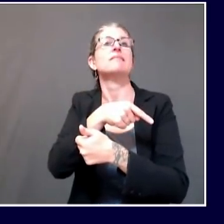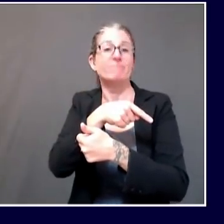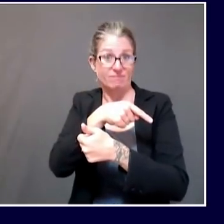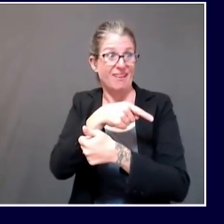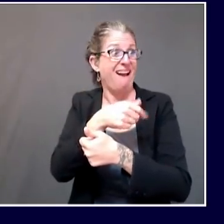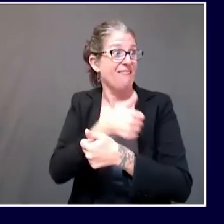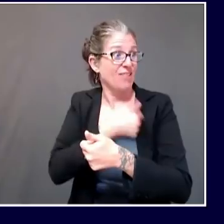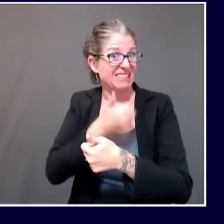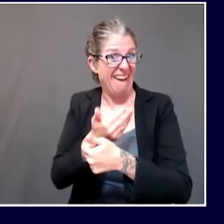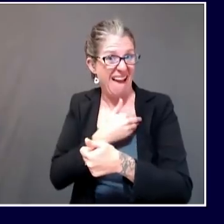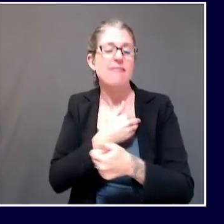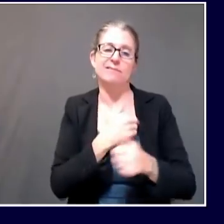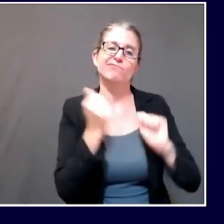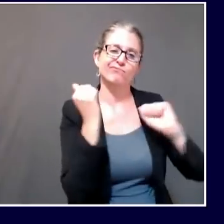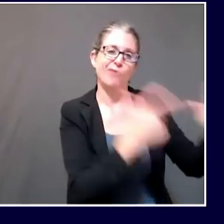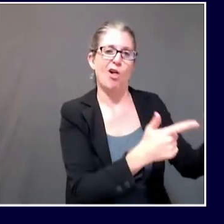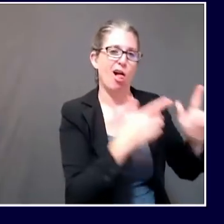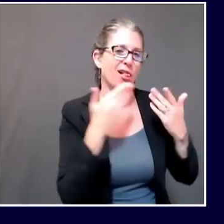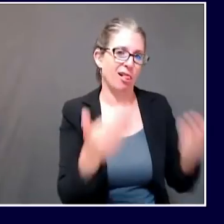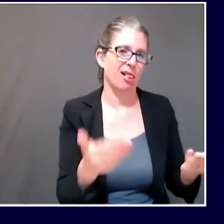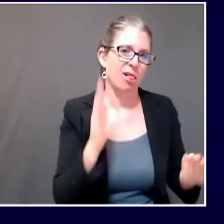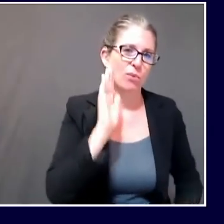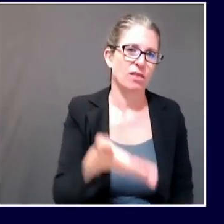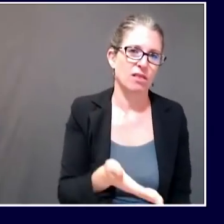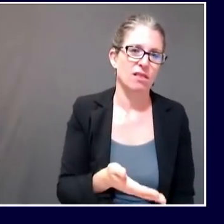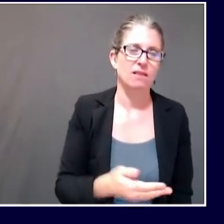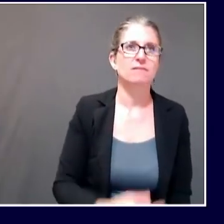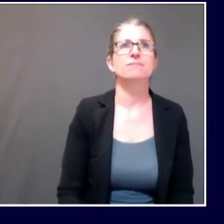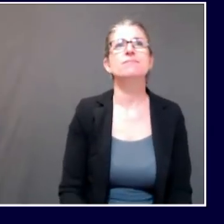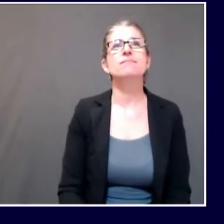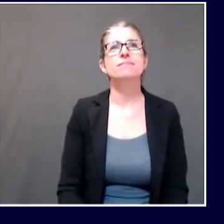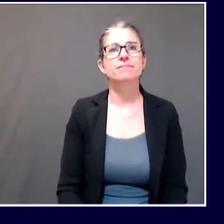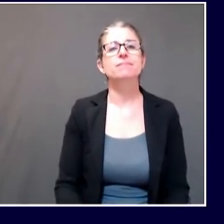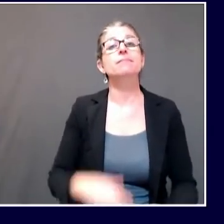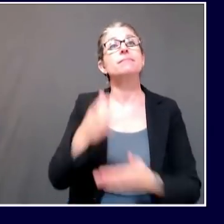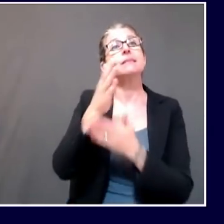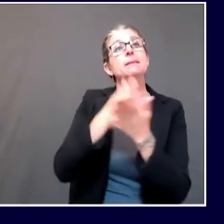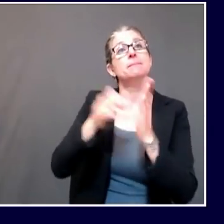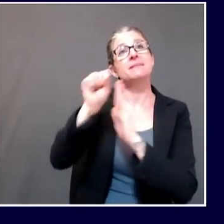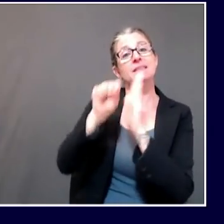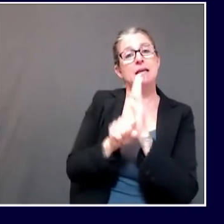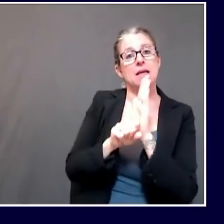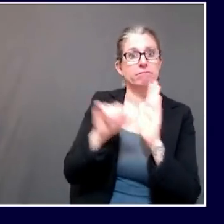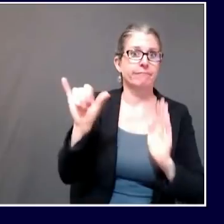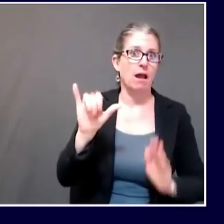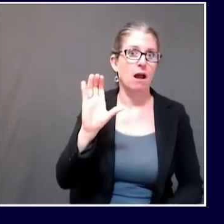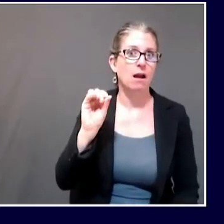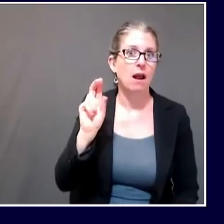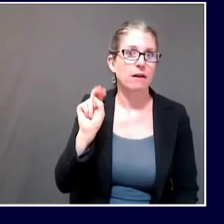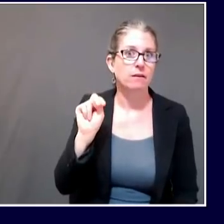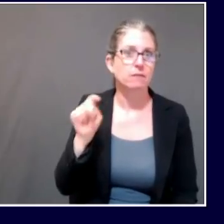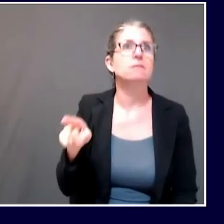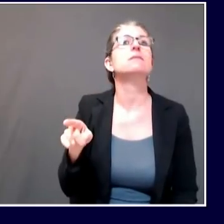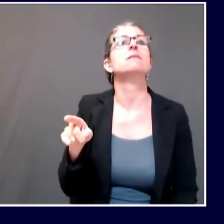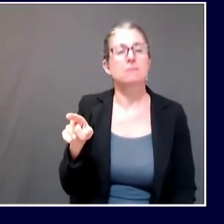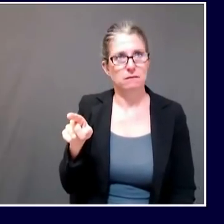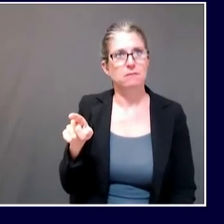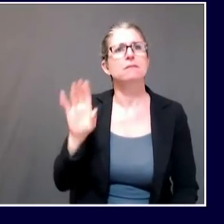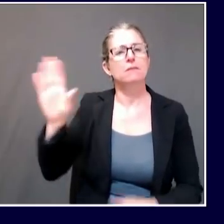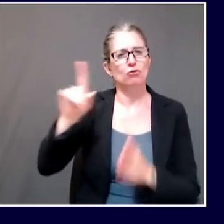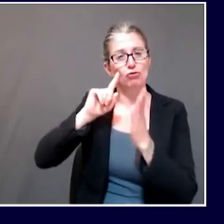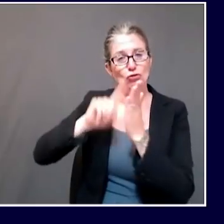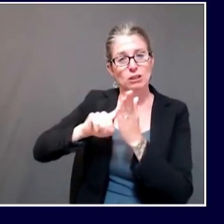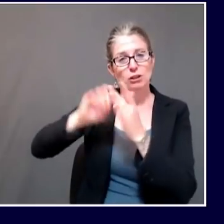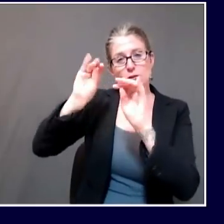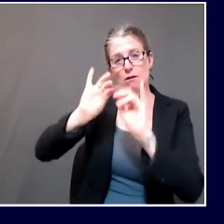has shown that by homing in on testing staff members, you can simultaneously keep residents safe. I'll